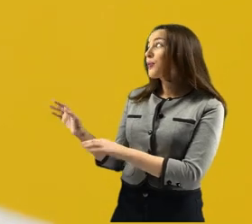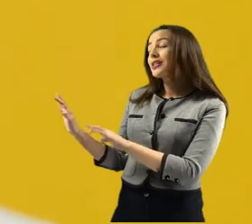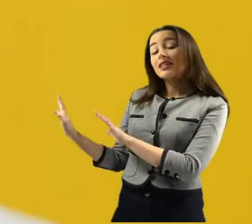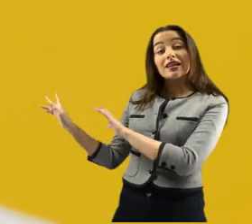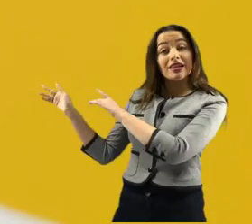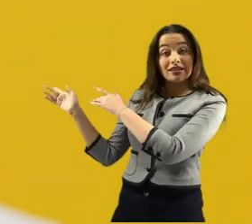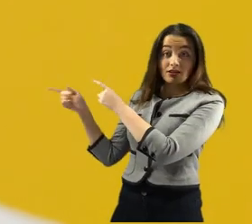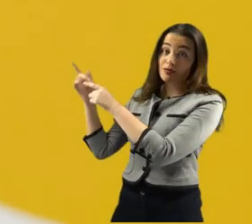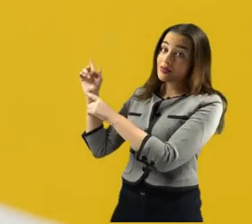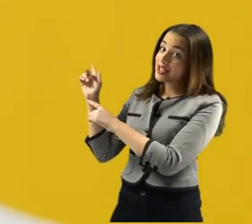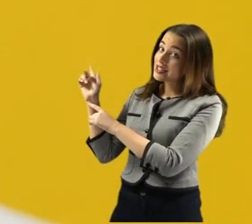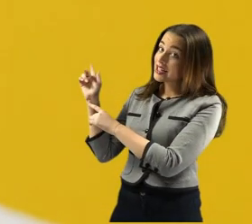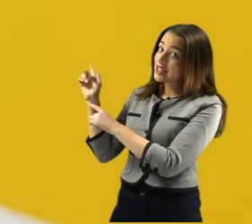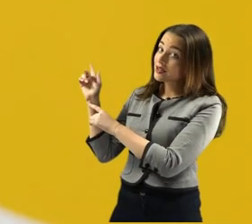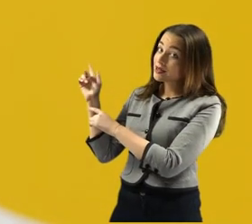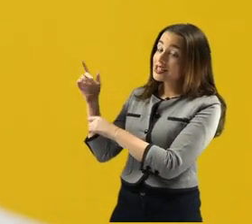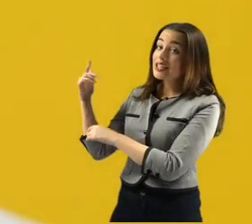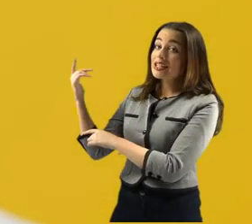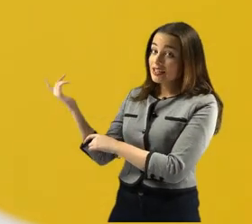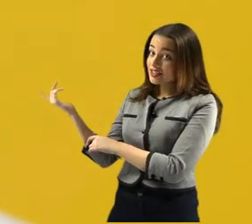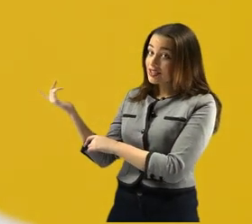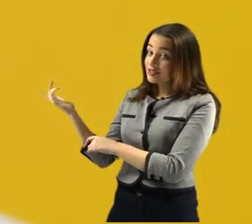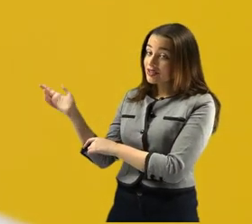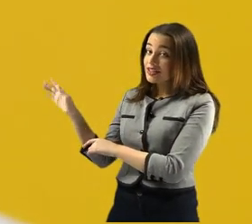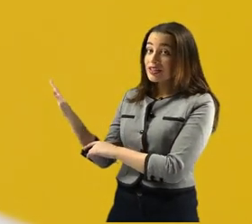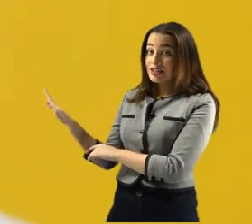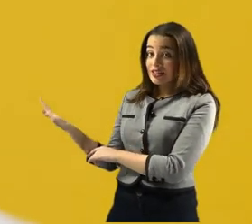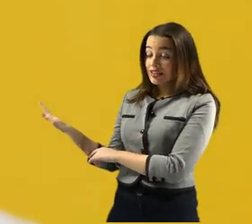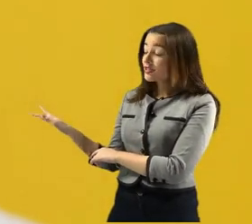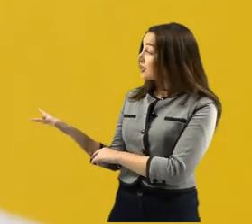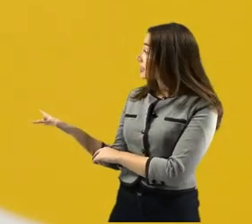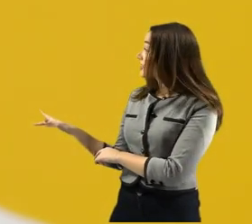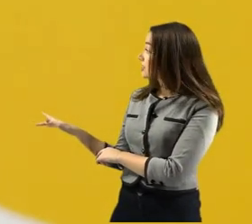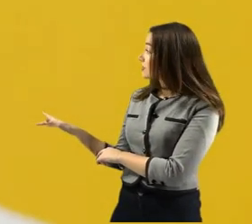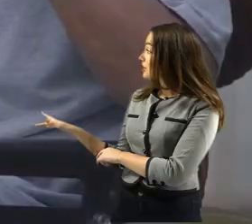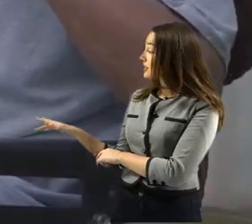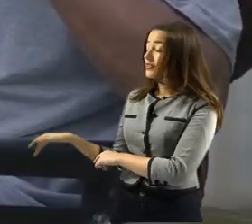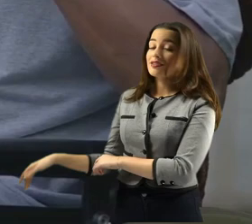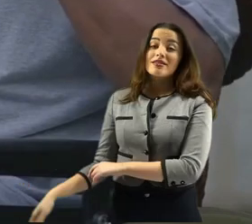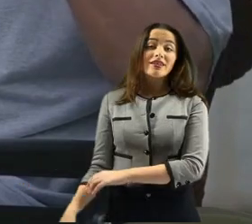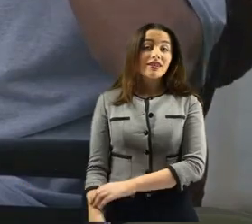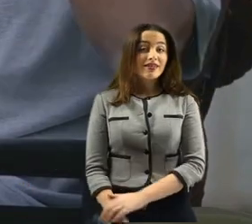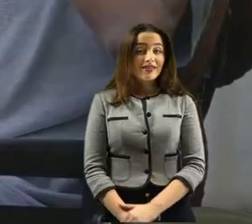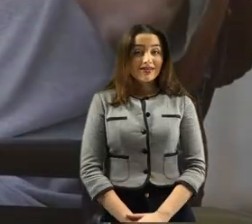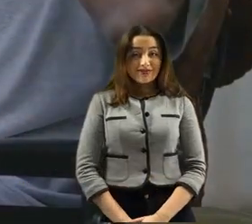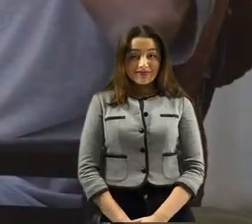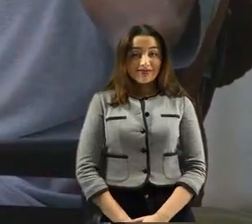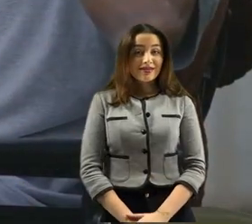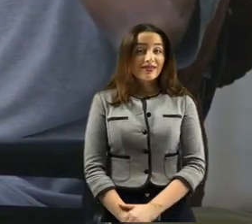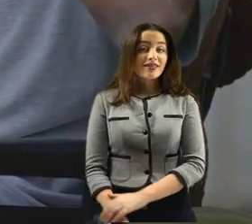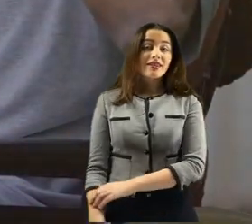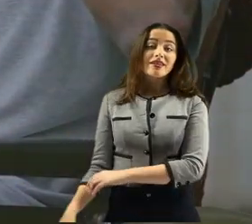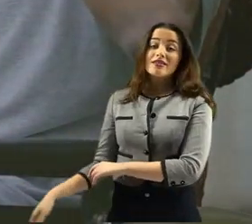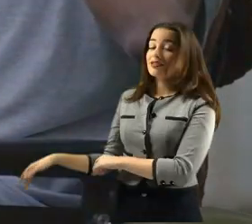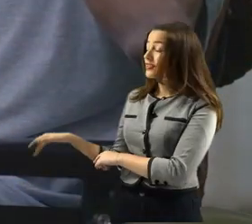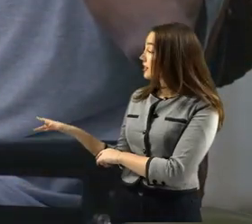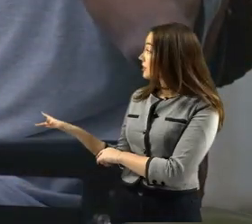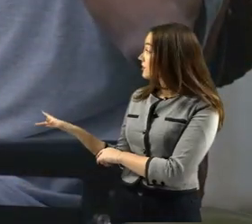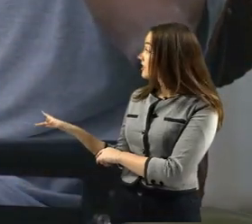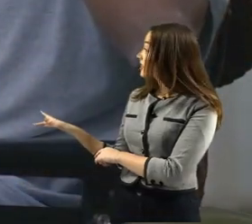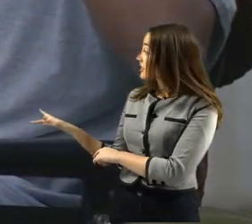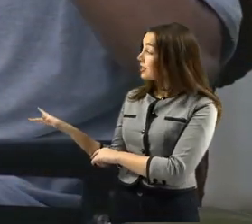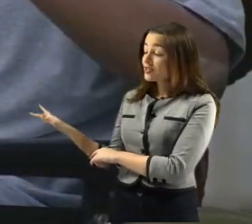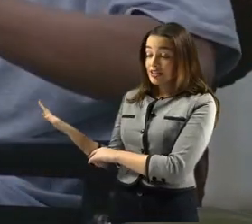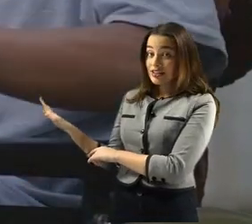input. It's been suggested that the brain of a congenitally deaf individual may be wired differently in a way that emphasizes